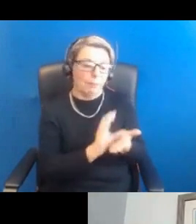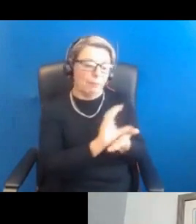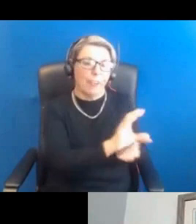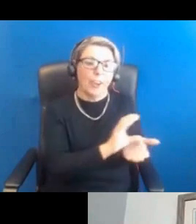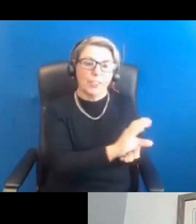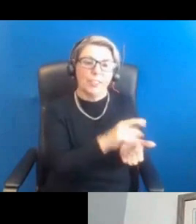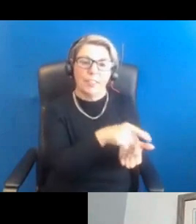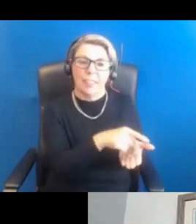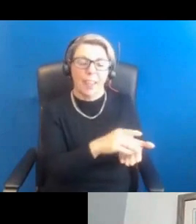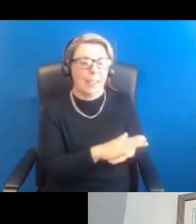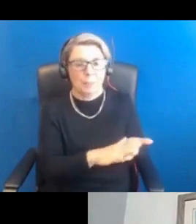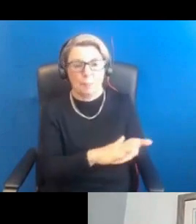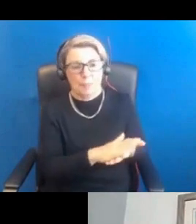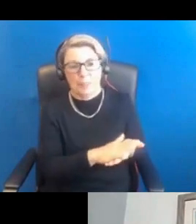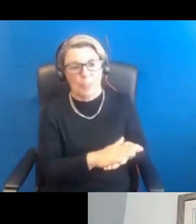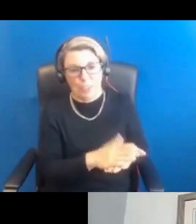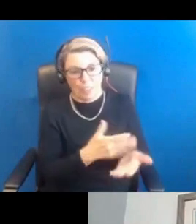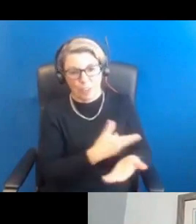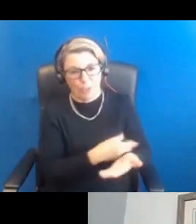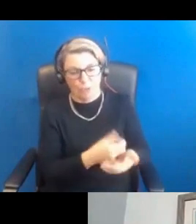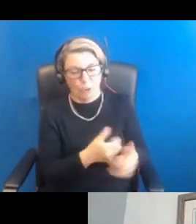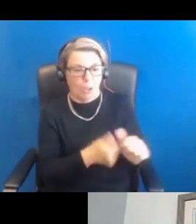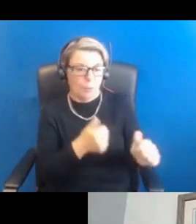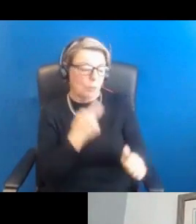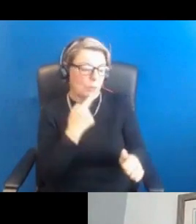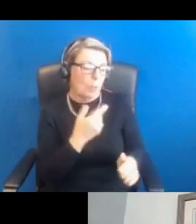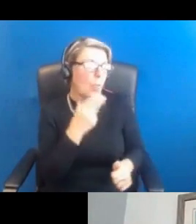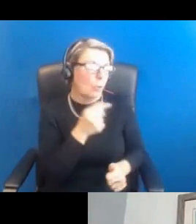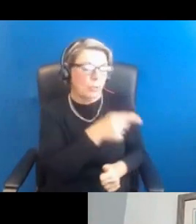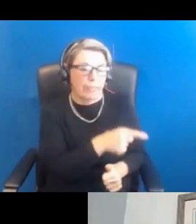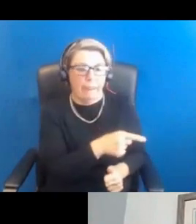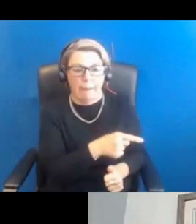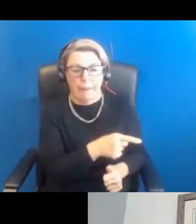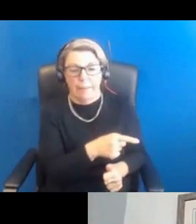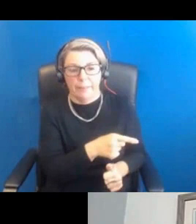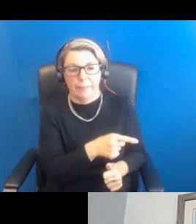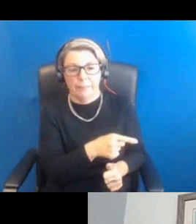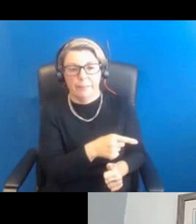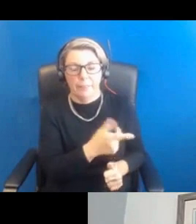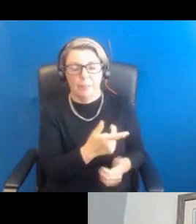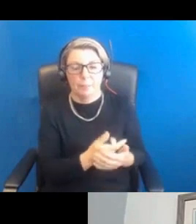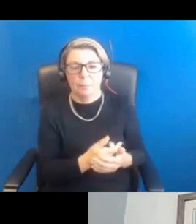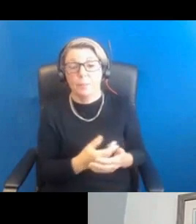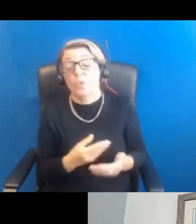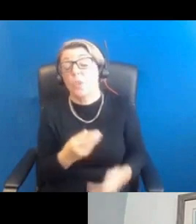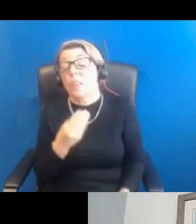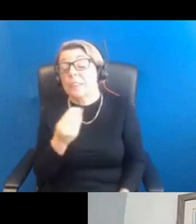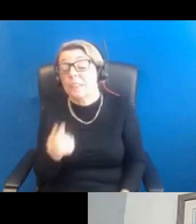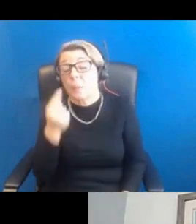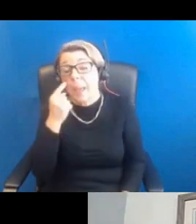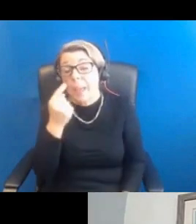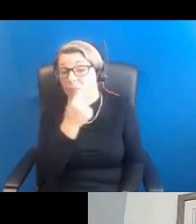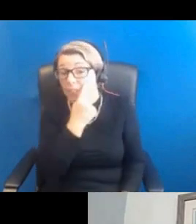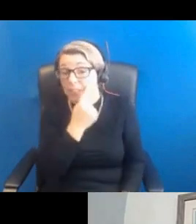another drug company will just say, well, I'll use that. But certainly there is some evidence that it makes a little bit of difference. So I think that